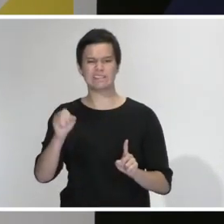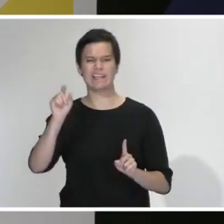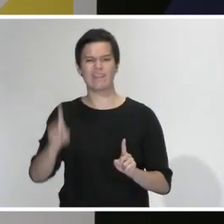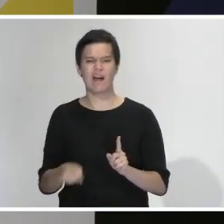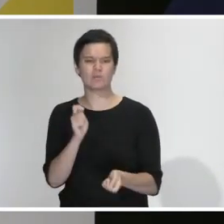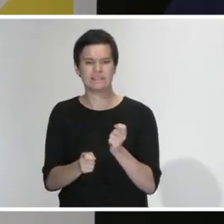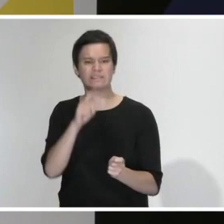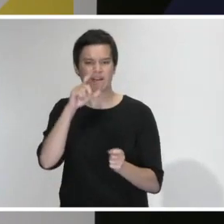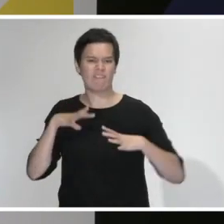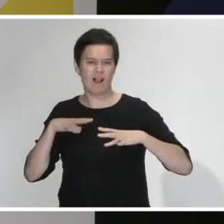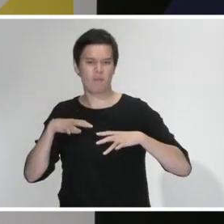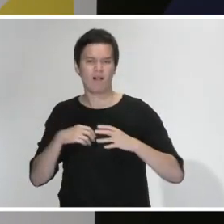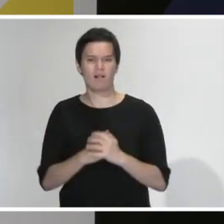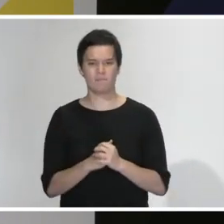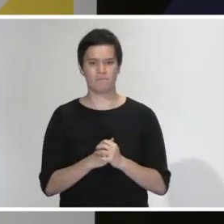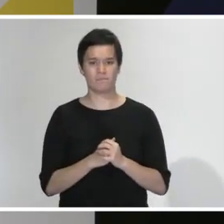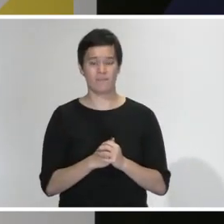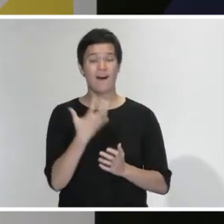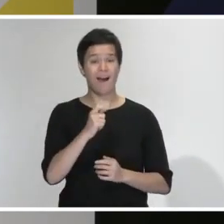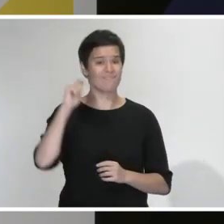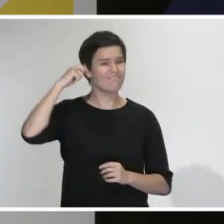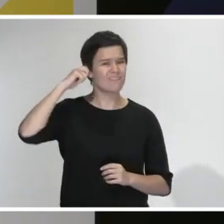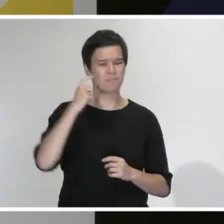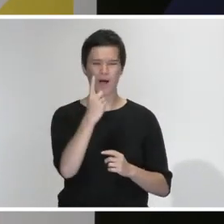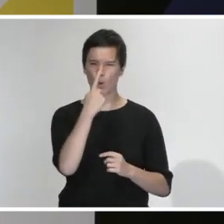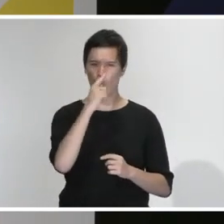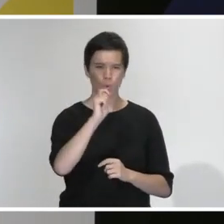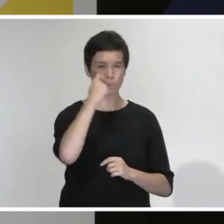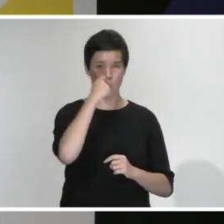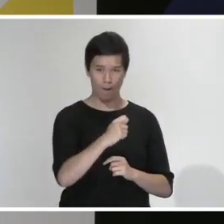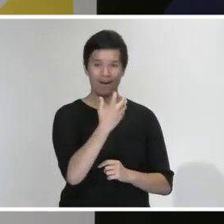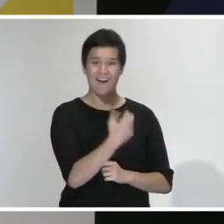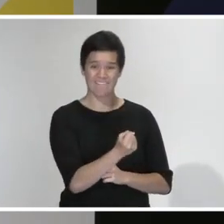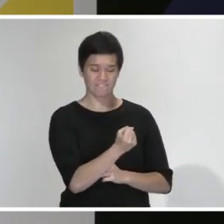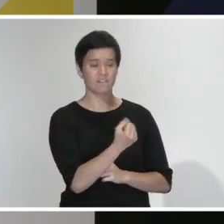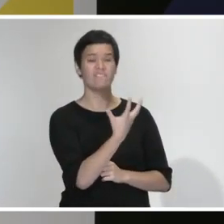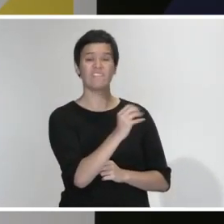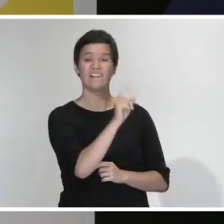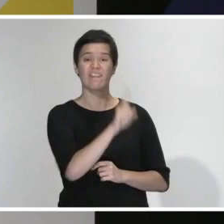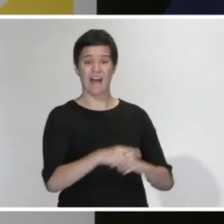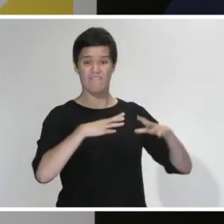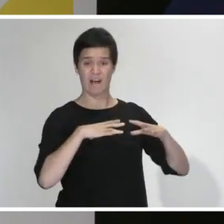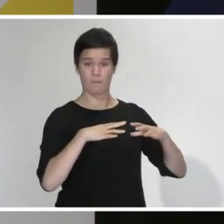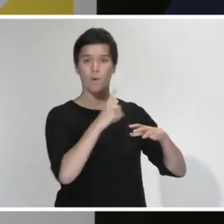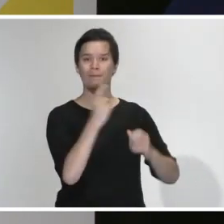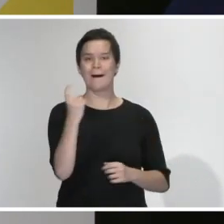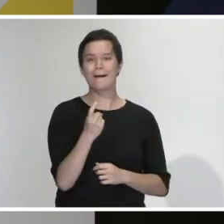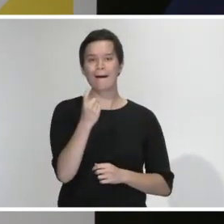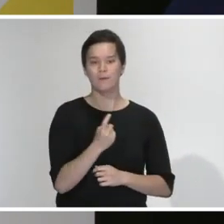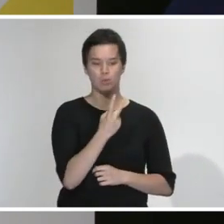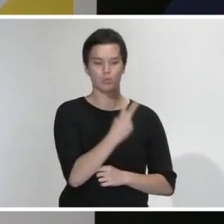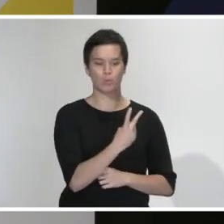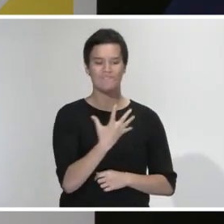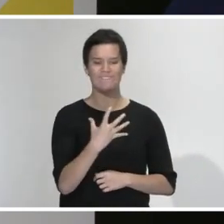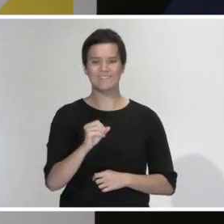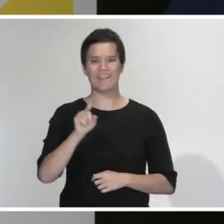,000 nasal swabs in stock and are expecting a further 250,000 such swabs over the coming three to four weeks